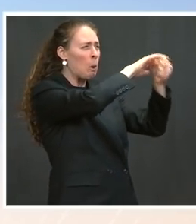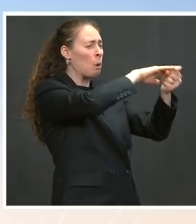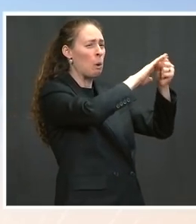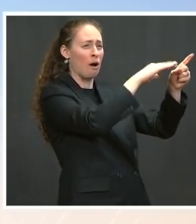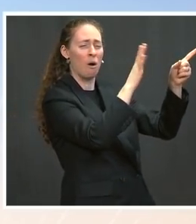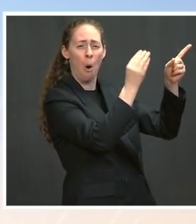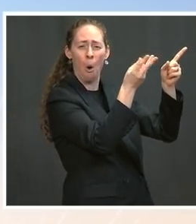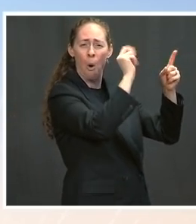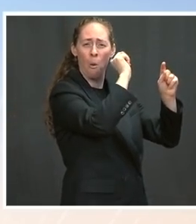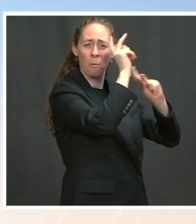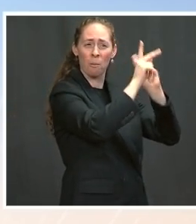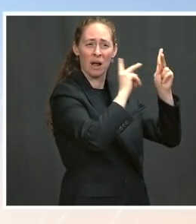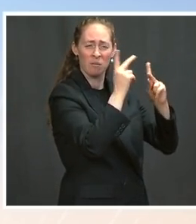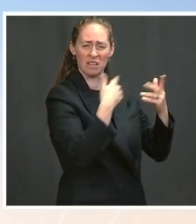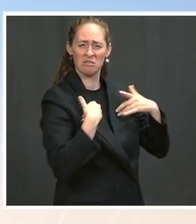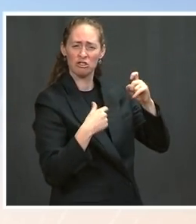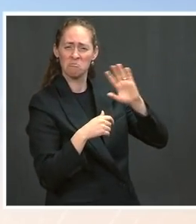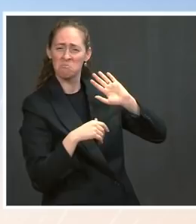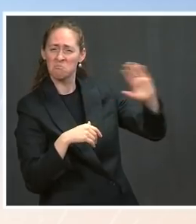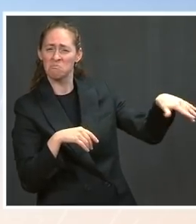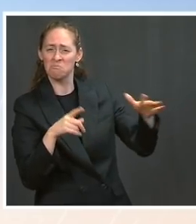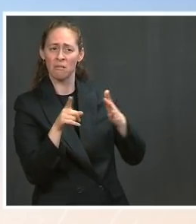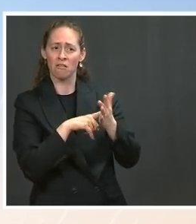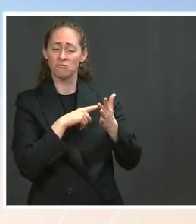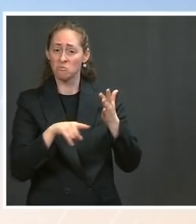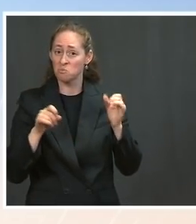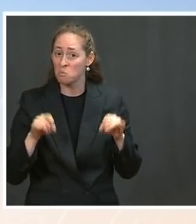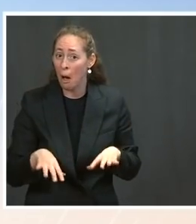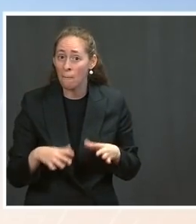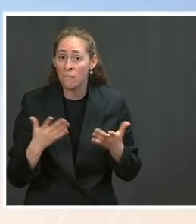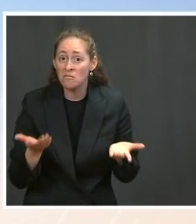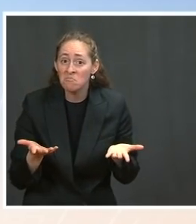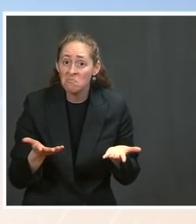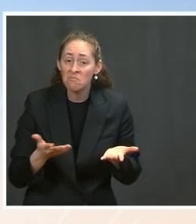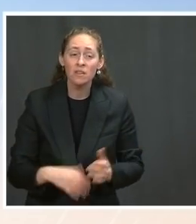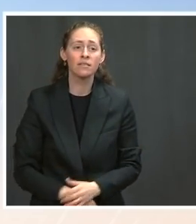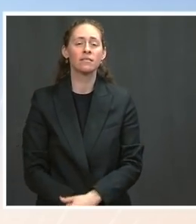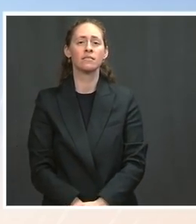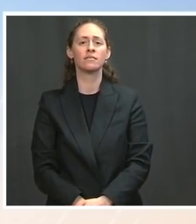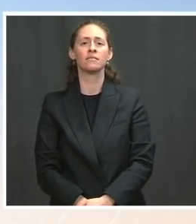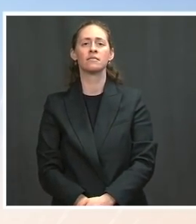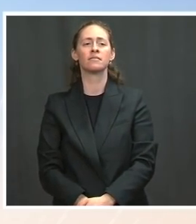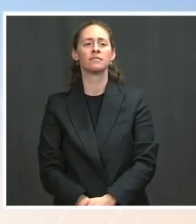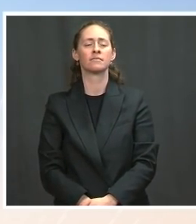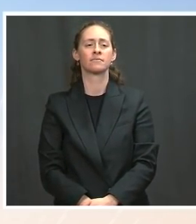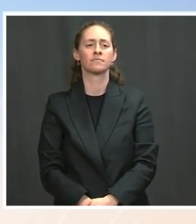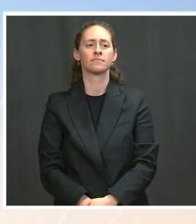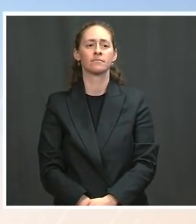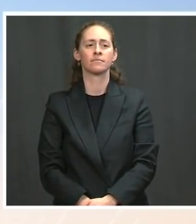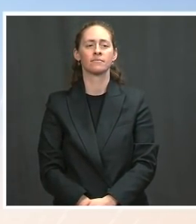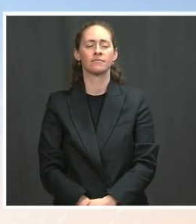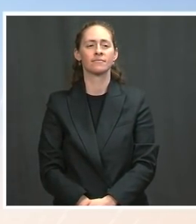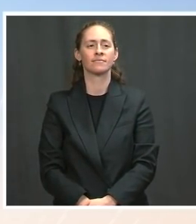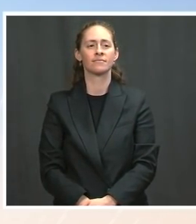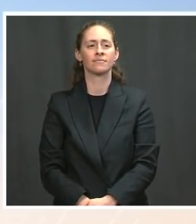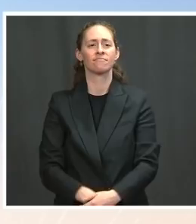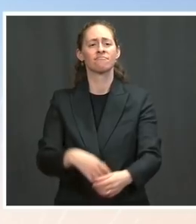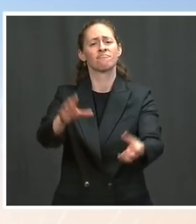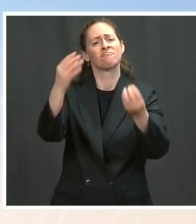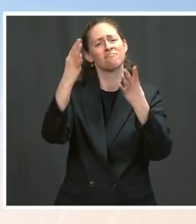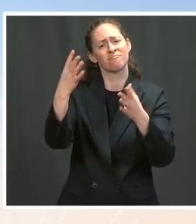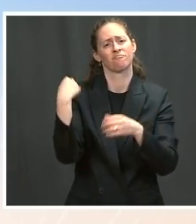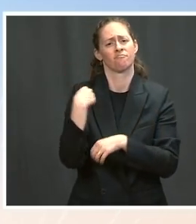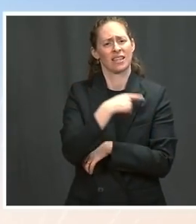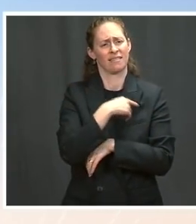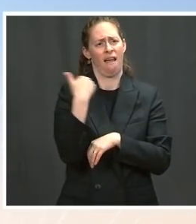Ms. Well, first, let me say that the United States put in place a number of sanctions in reaction to the treatment of Navalny,